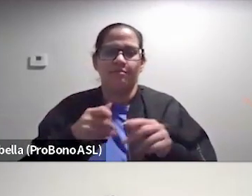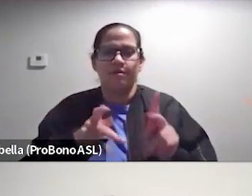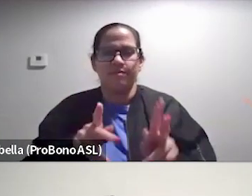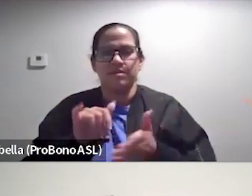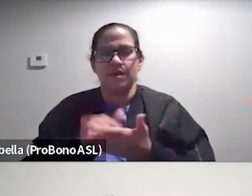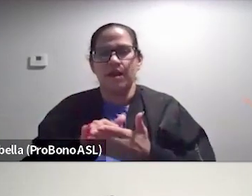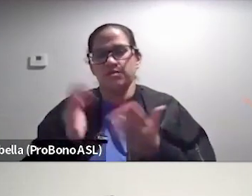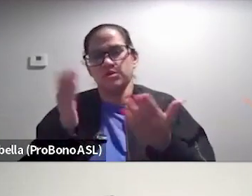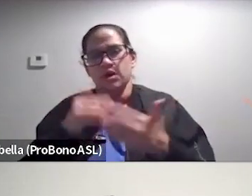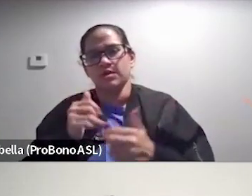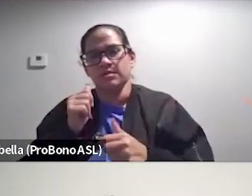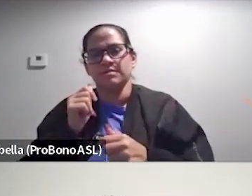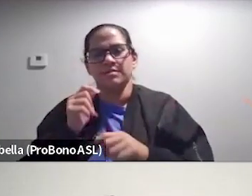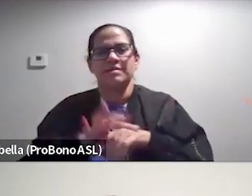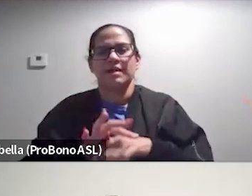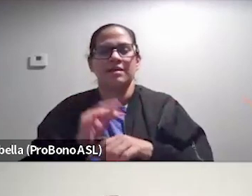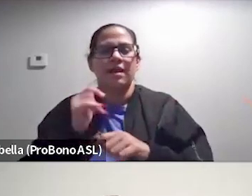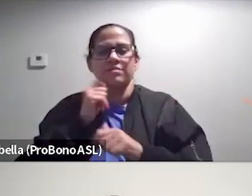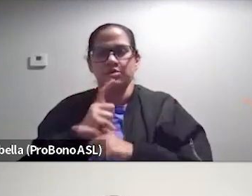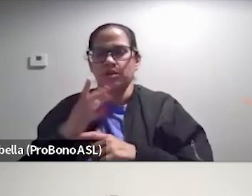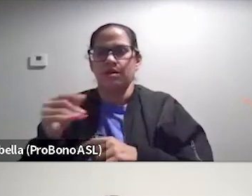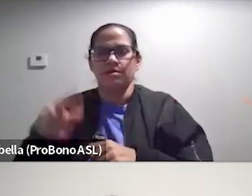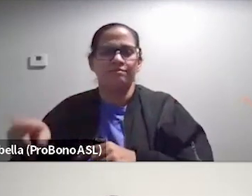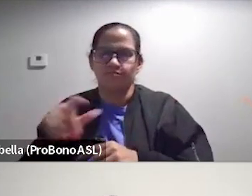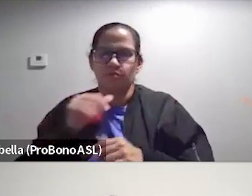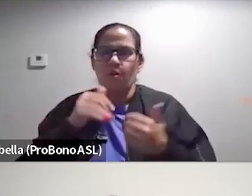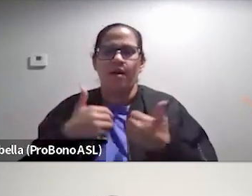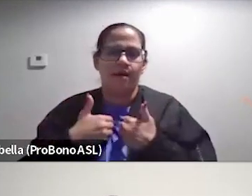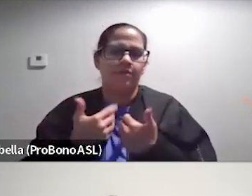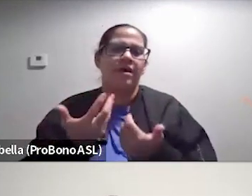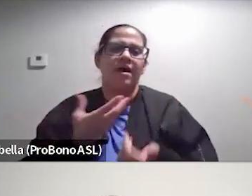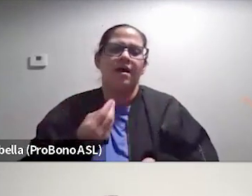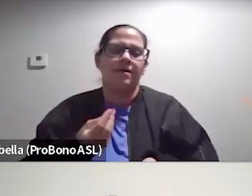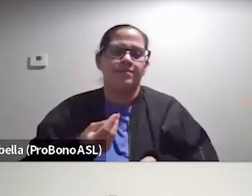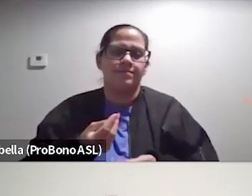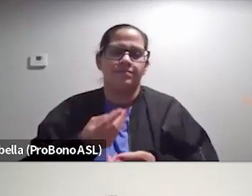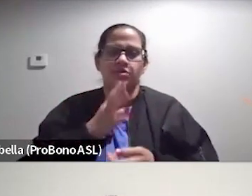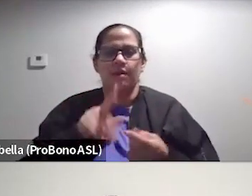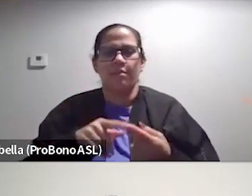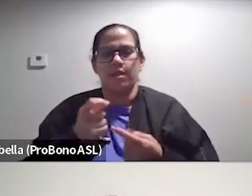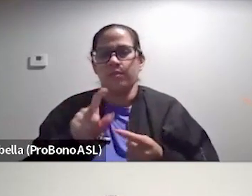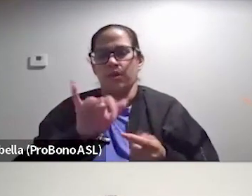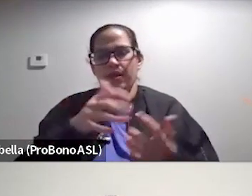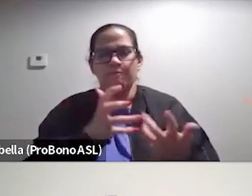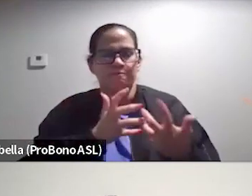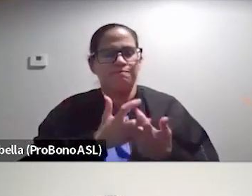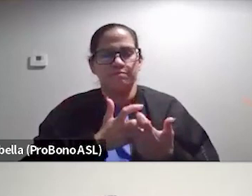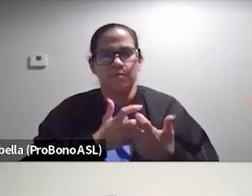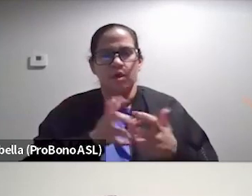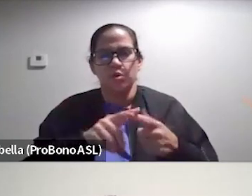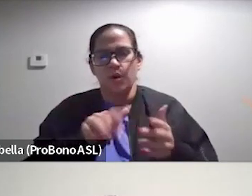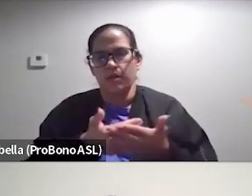our dark skinned sisters and siblings of all genders do not have. Um, and will you talk a little bit about where that fits into all of this?